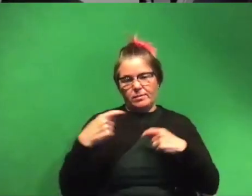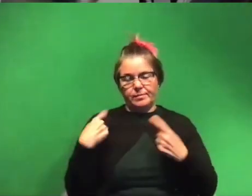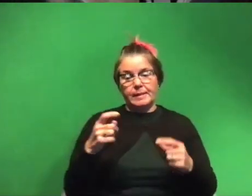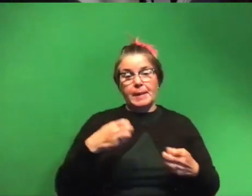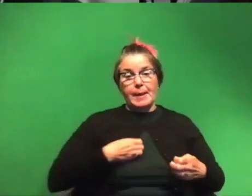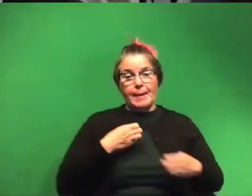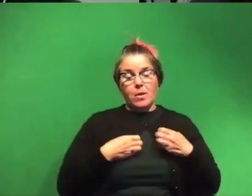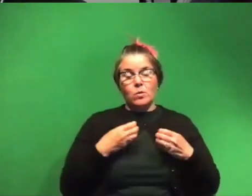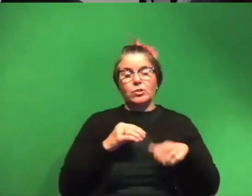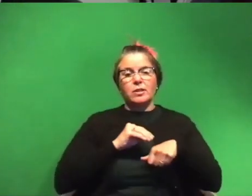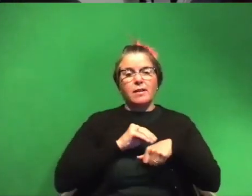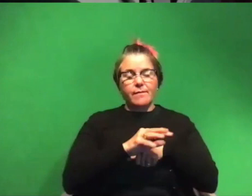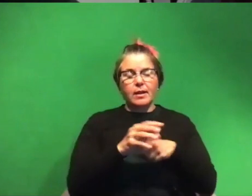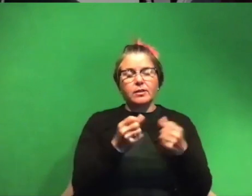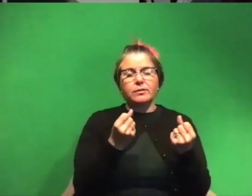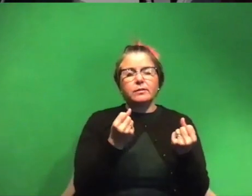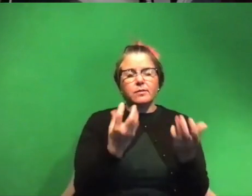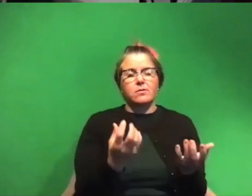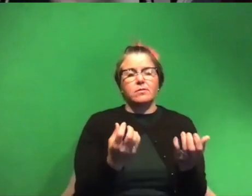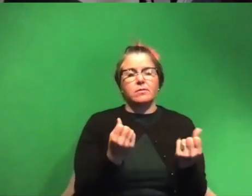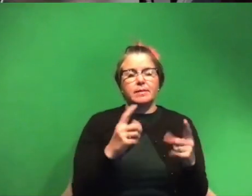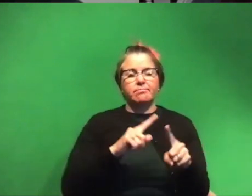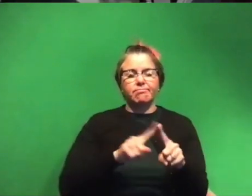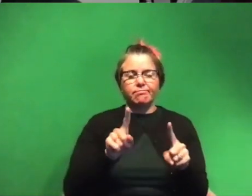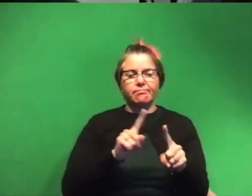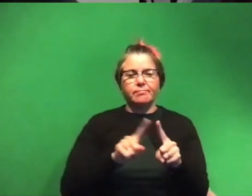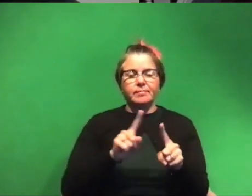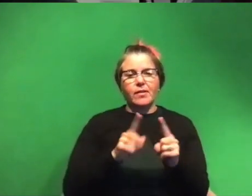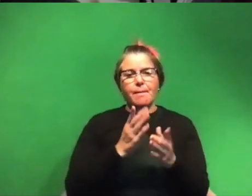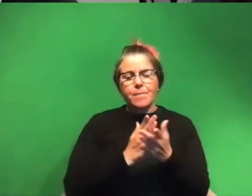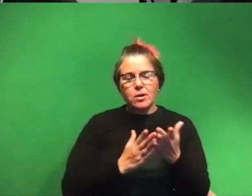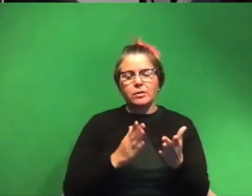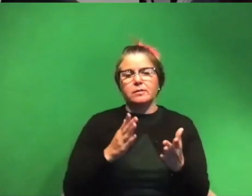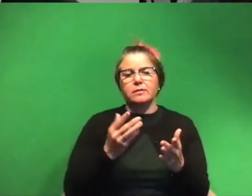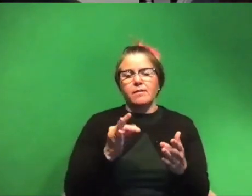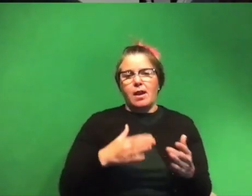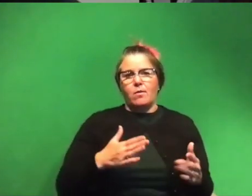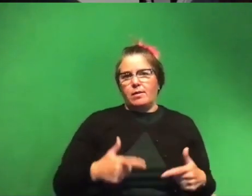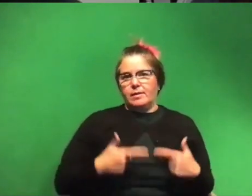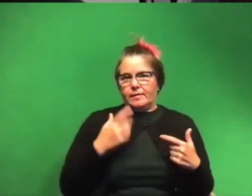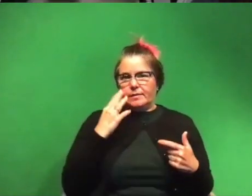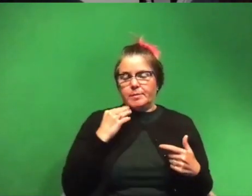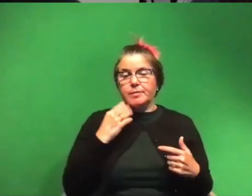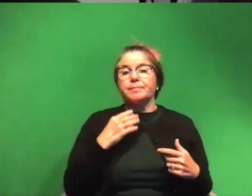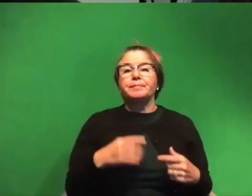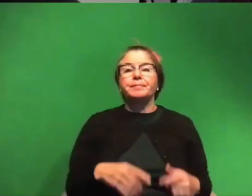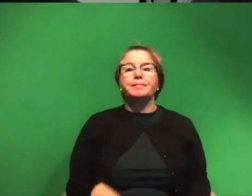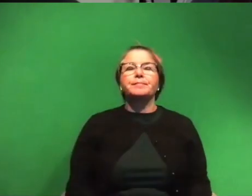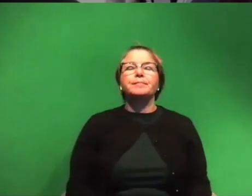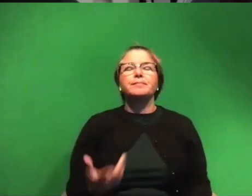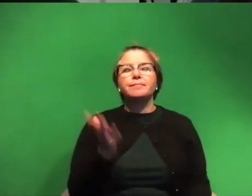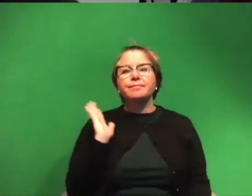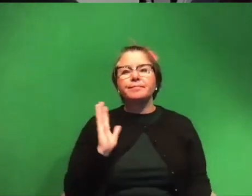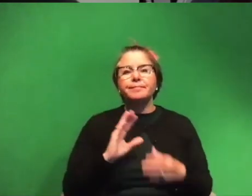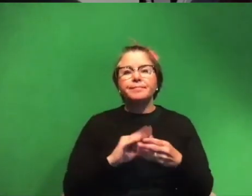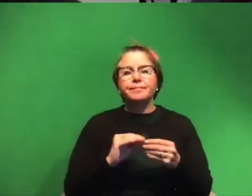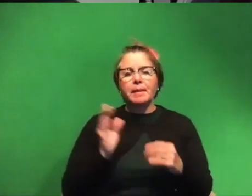affects so many different parts and kind of components of our lived experience and so kind of what i was talking about in my